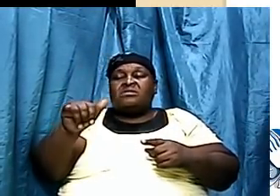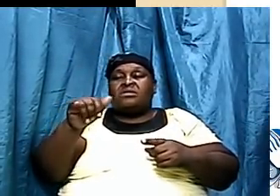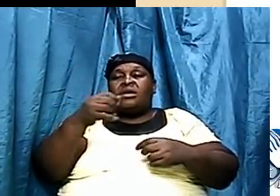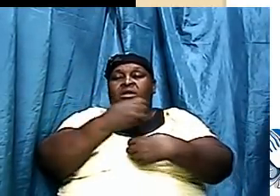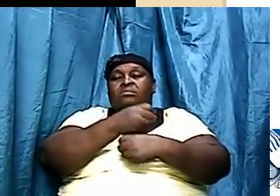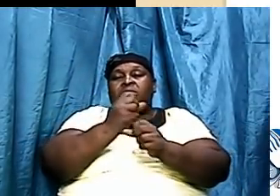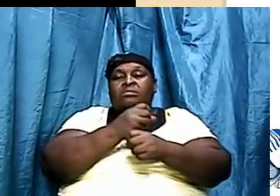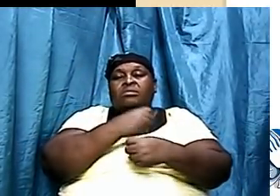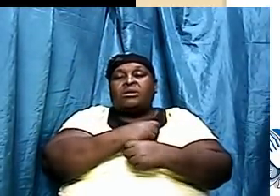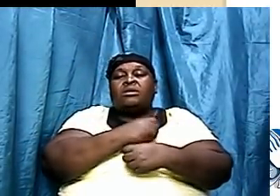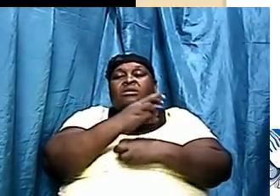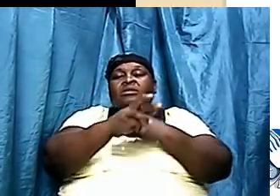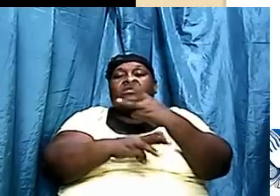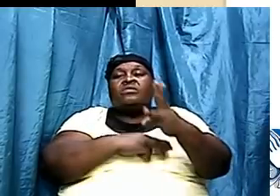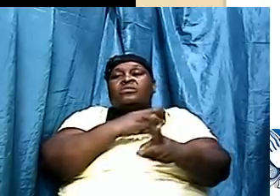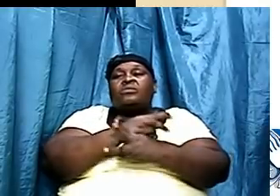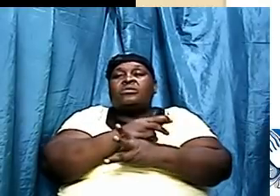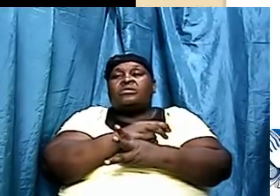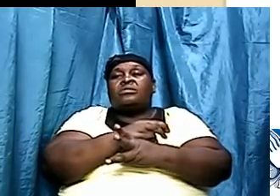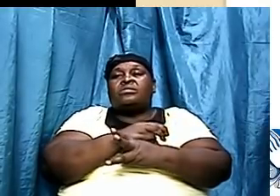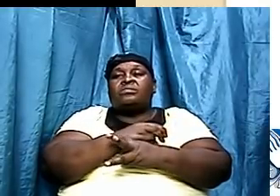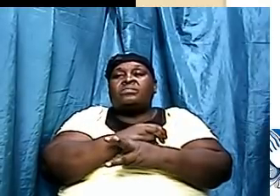There's another thing in astronomy